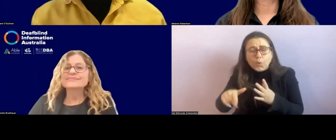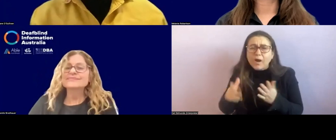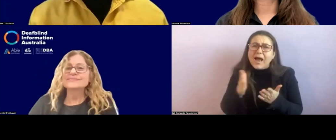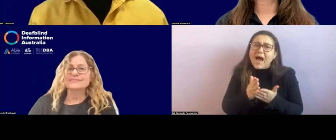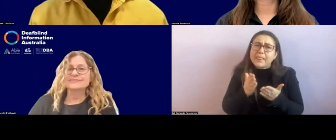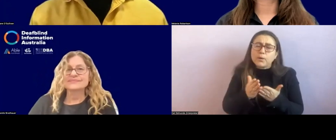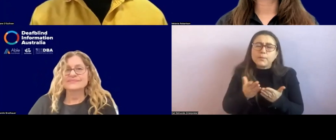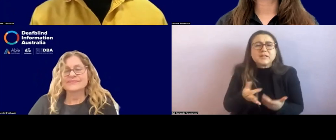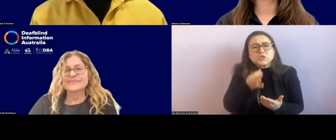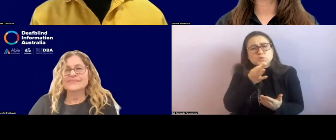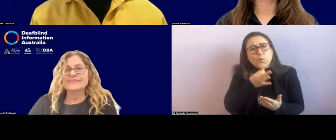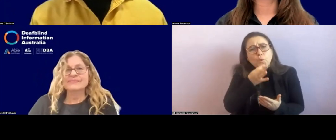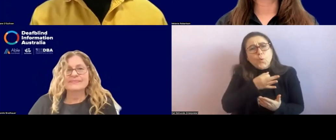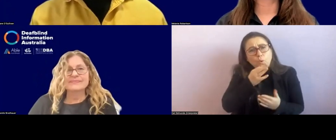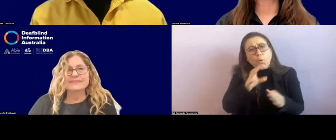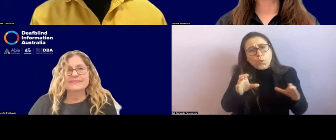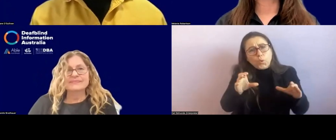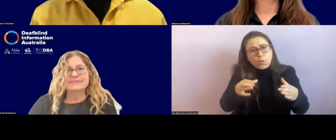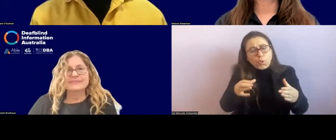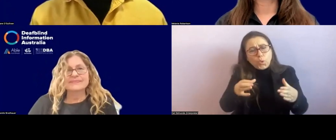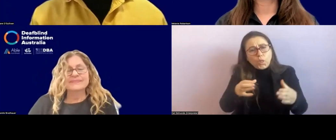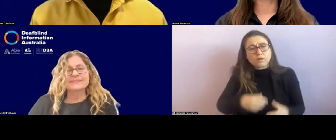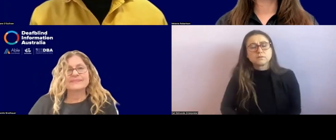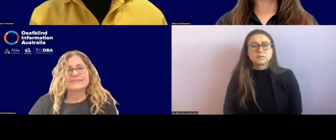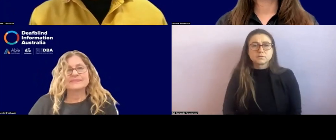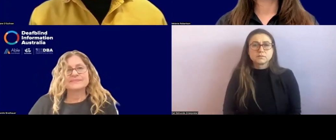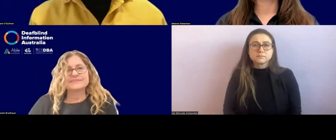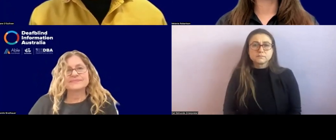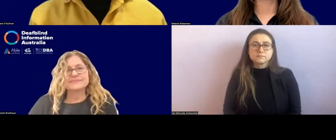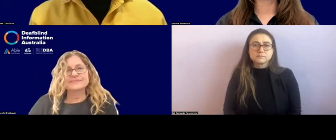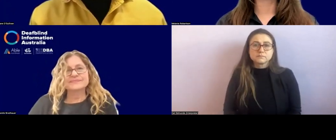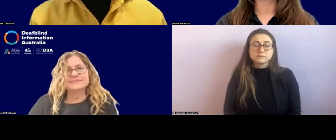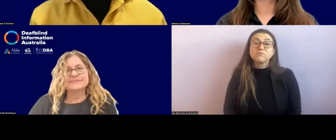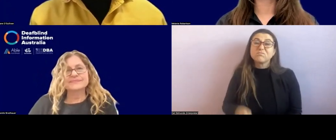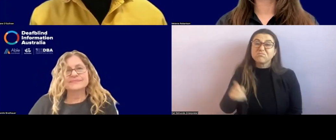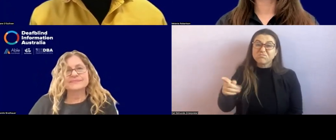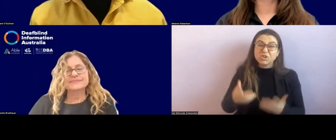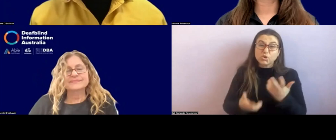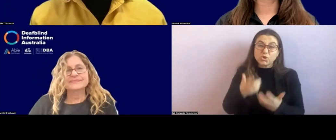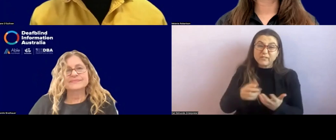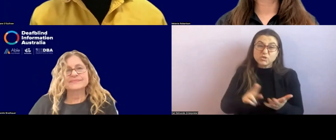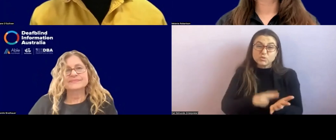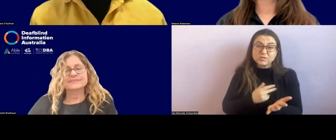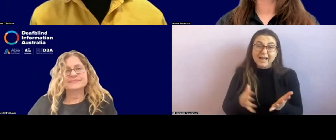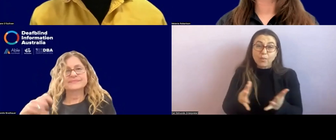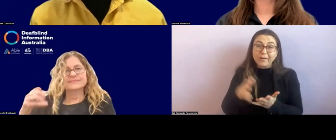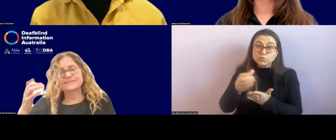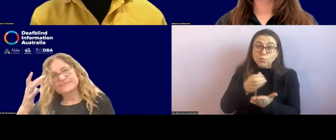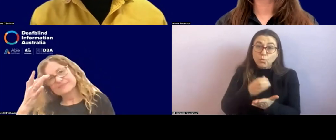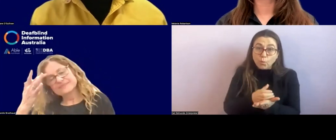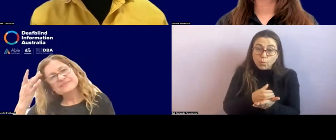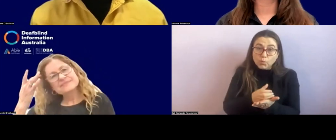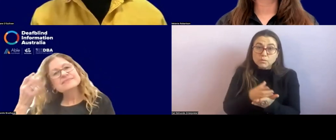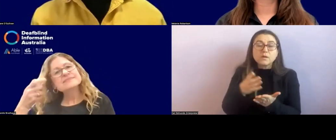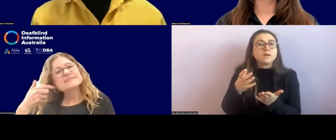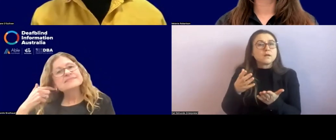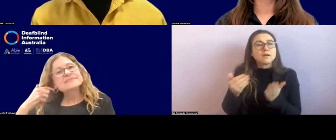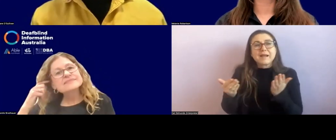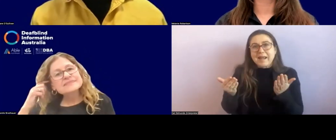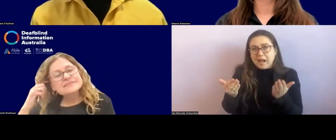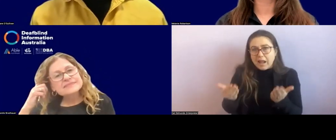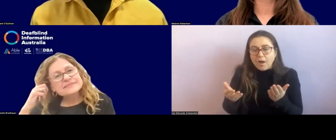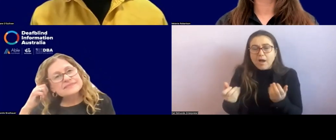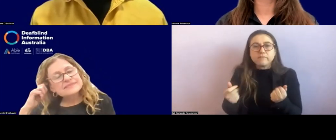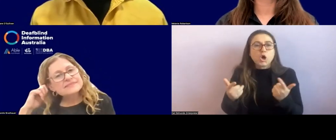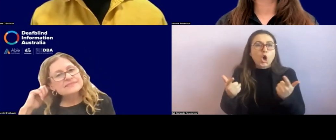field. Um, there are the, the new course running through the University of New South Wales is bringing in, um, a lot of, um,